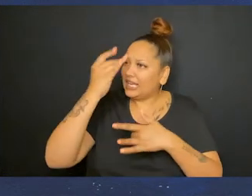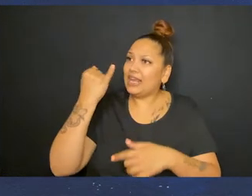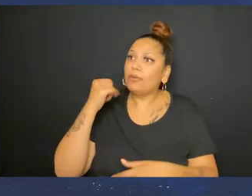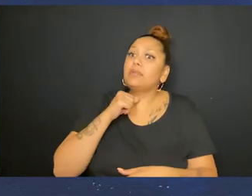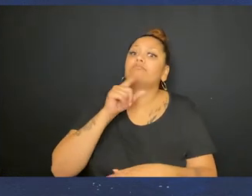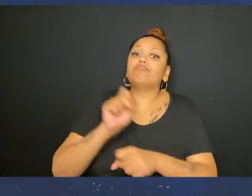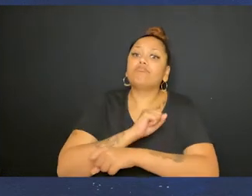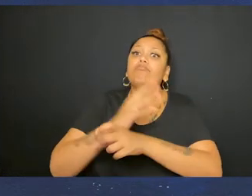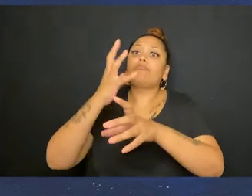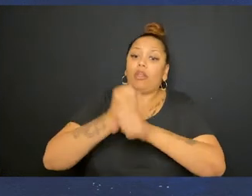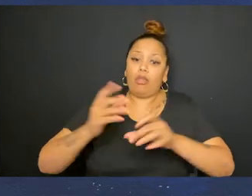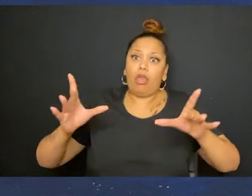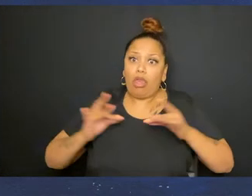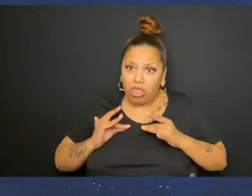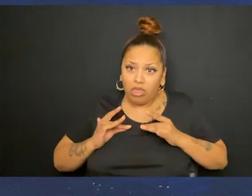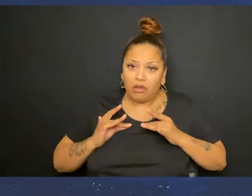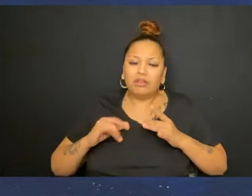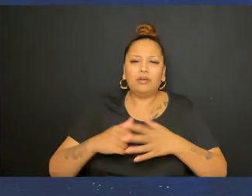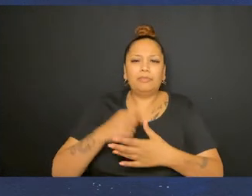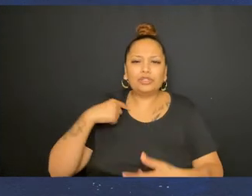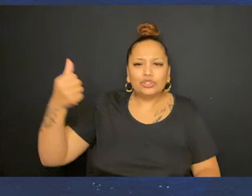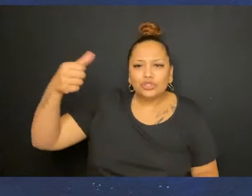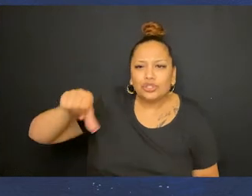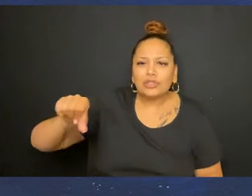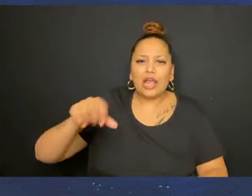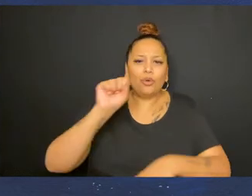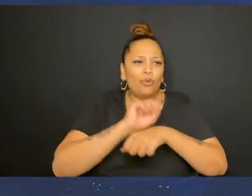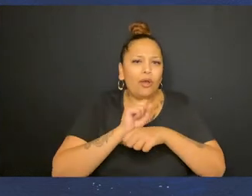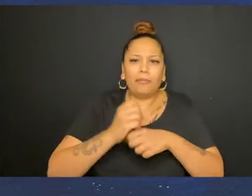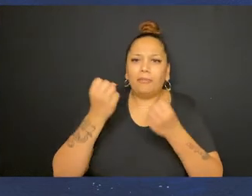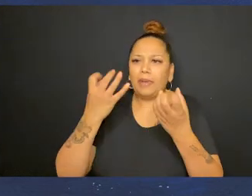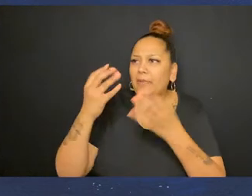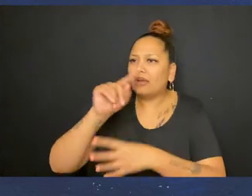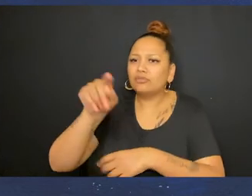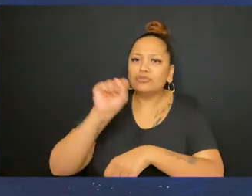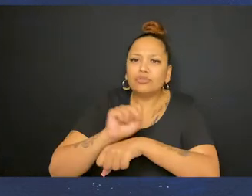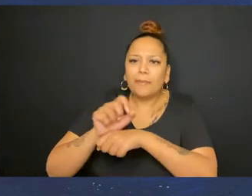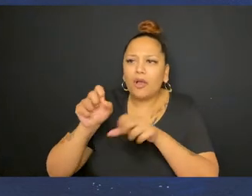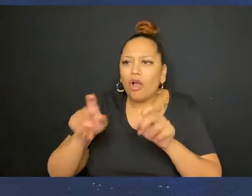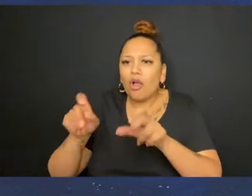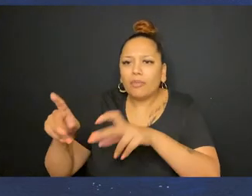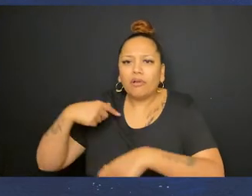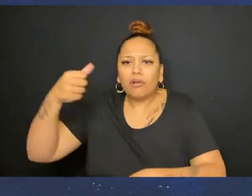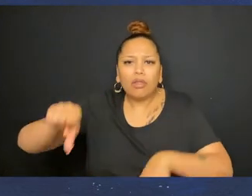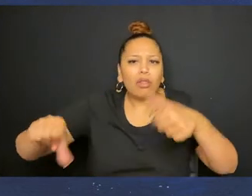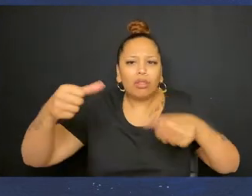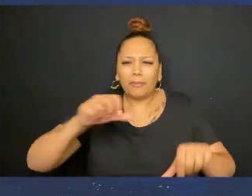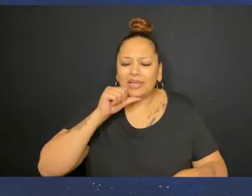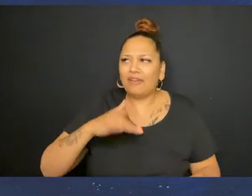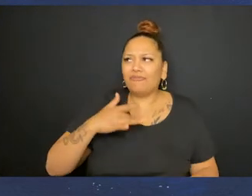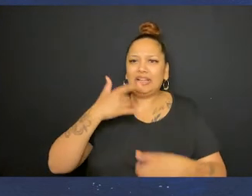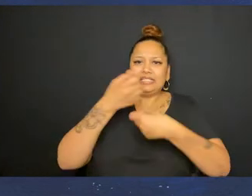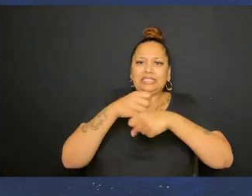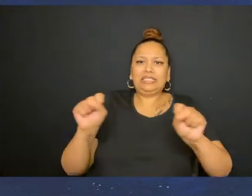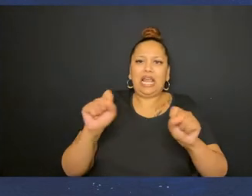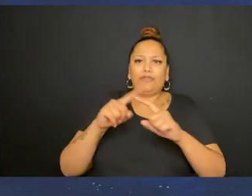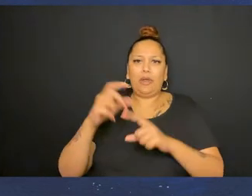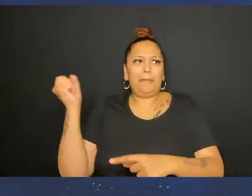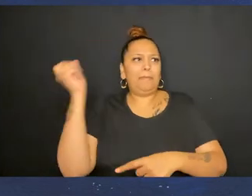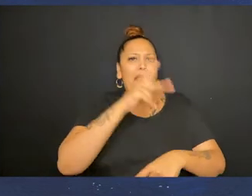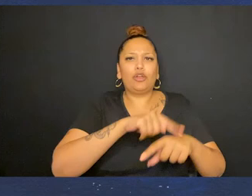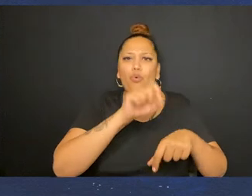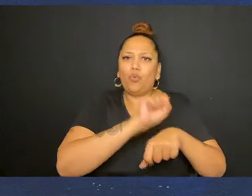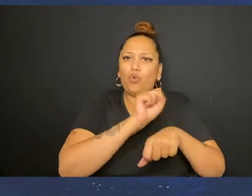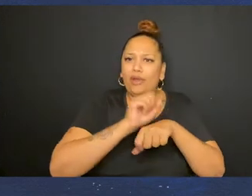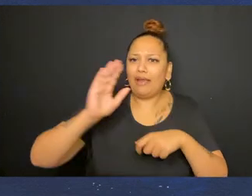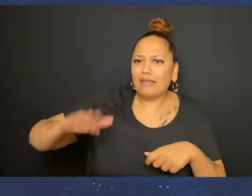seriously sick if I were to get COVID. I've had to turn down work and multiple job opportunities because I did not feel that it